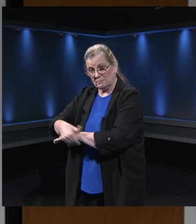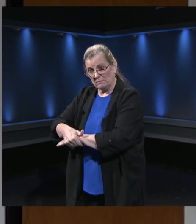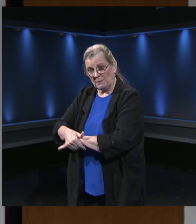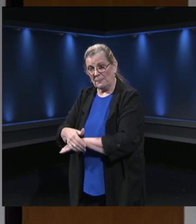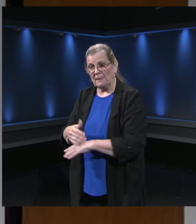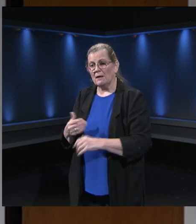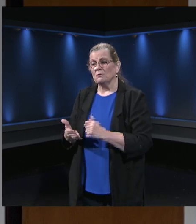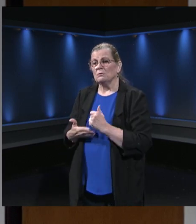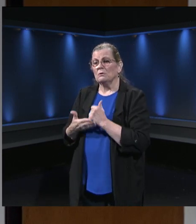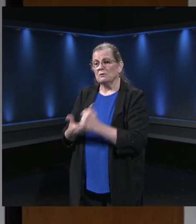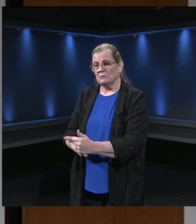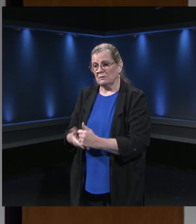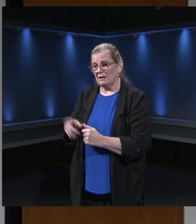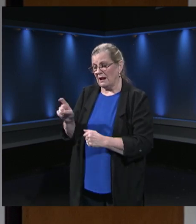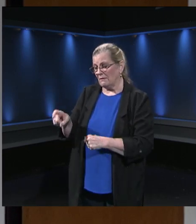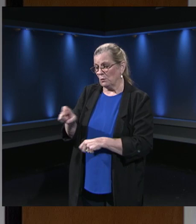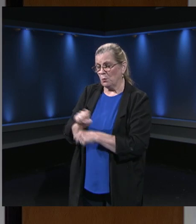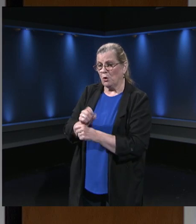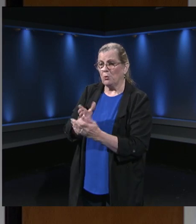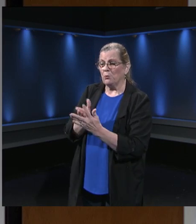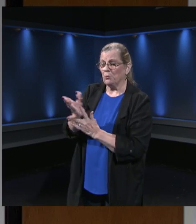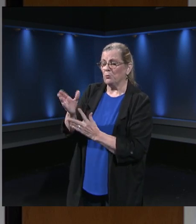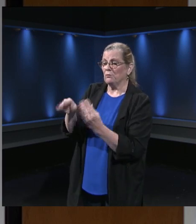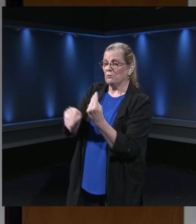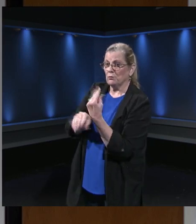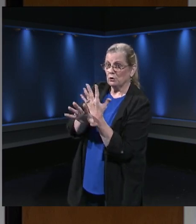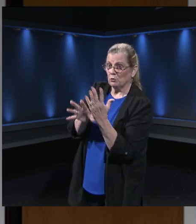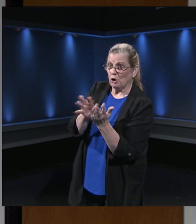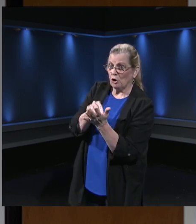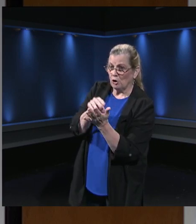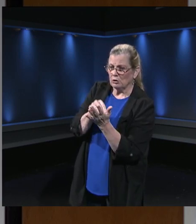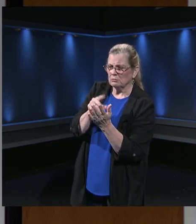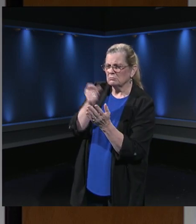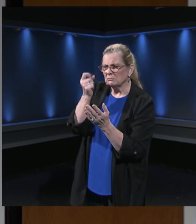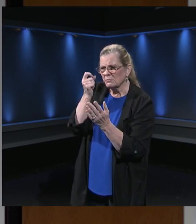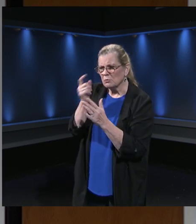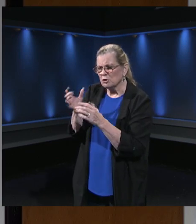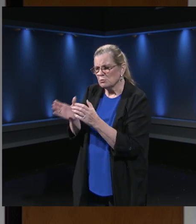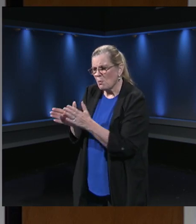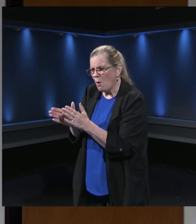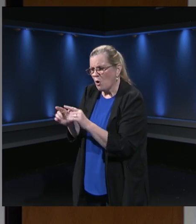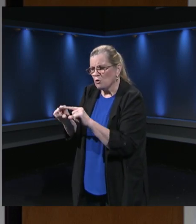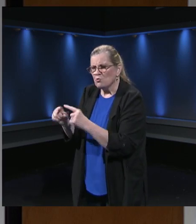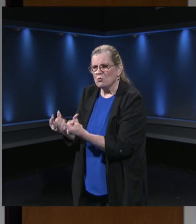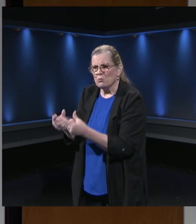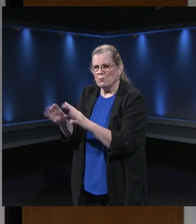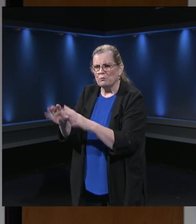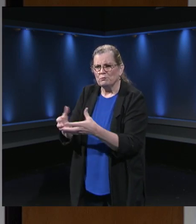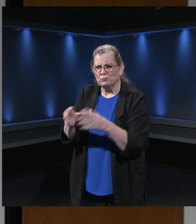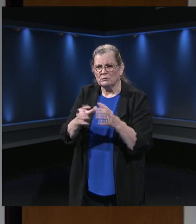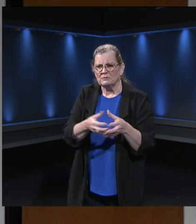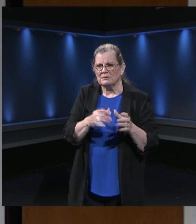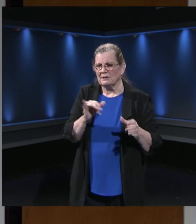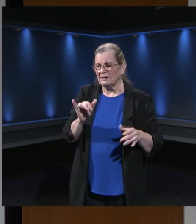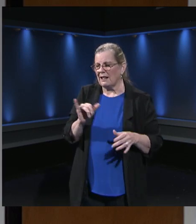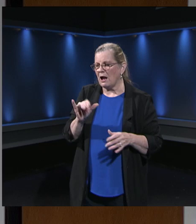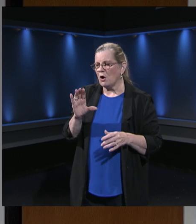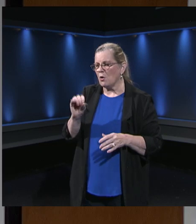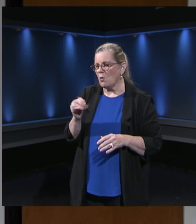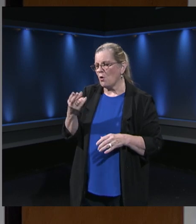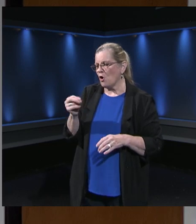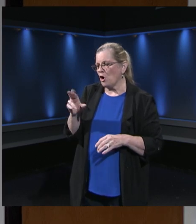through virtual learning and engage in small, very much like you said, Dr. Brabrandt, in cohort style learning, very safe.